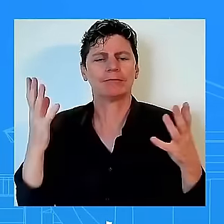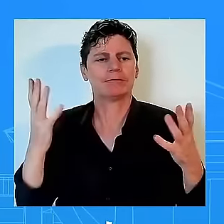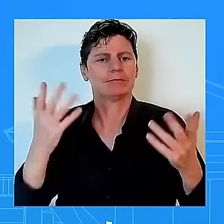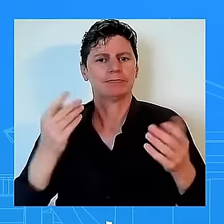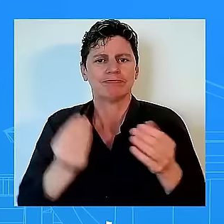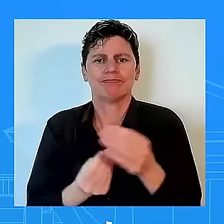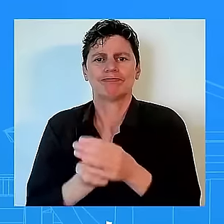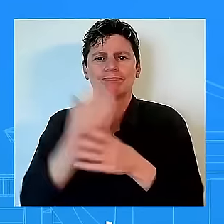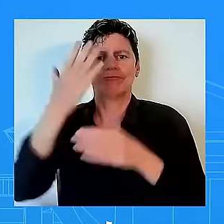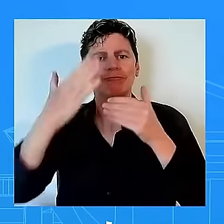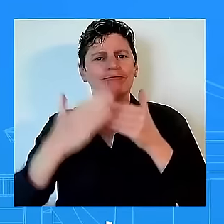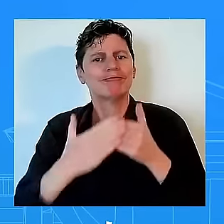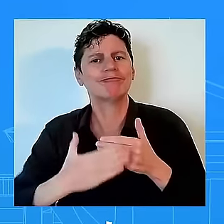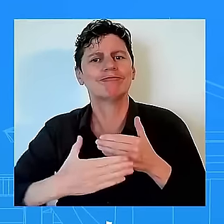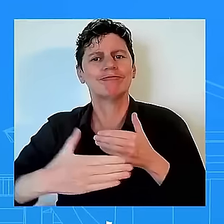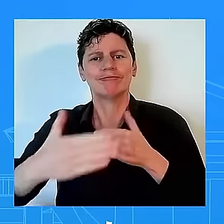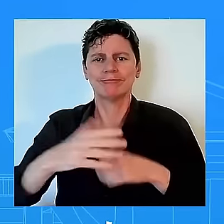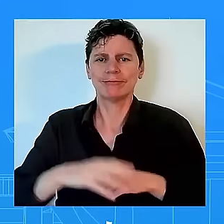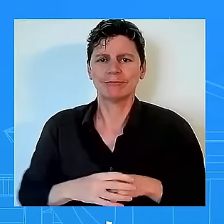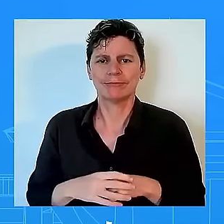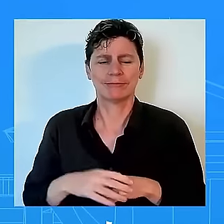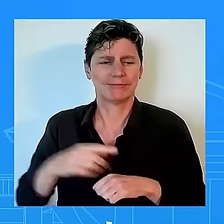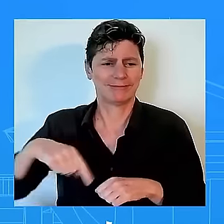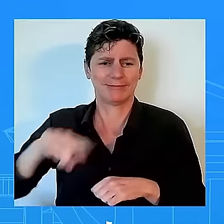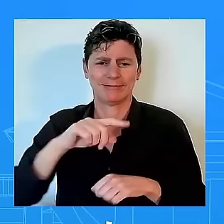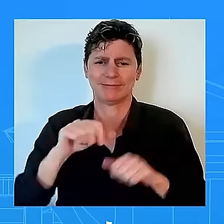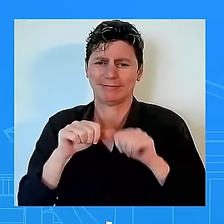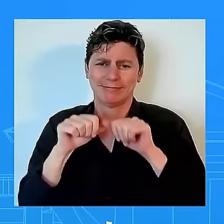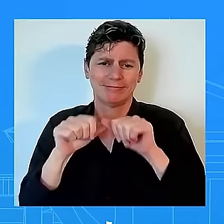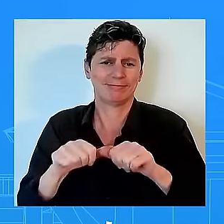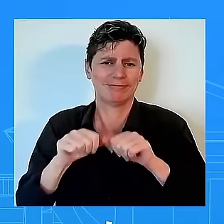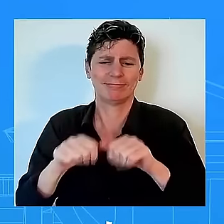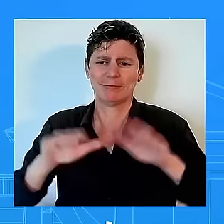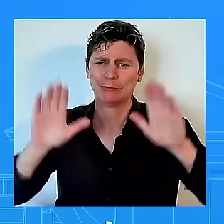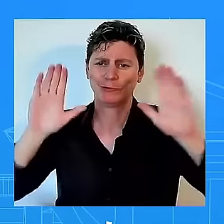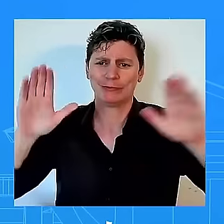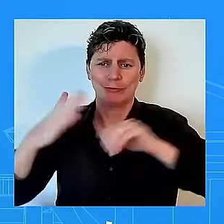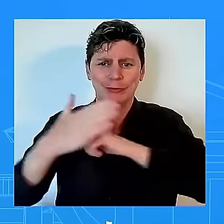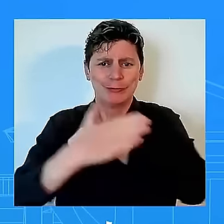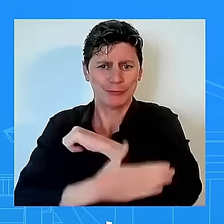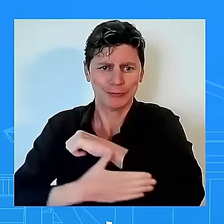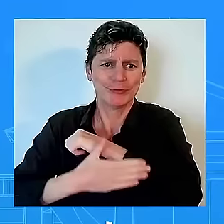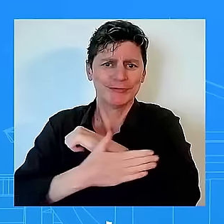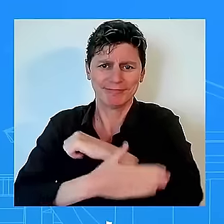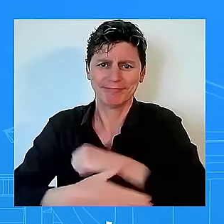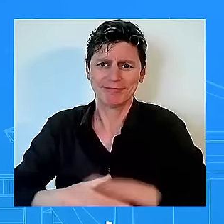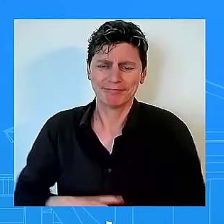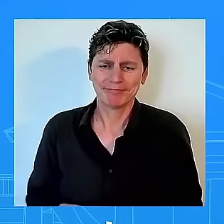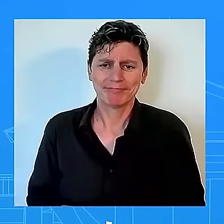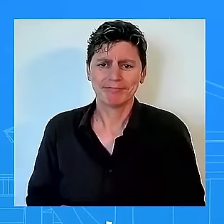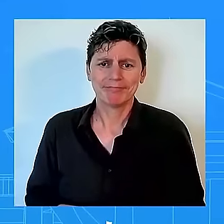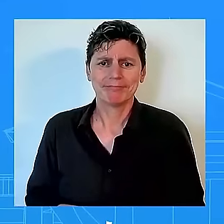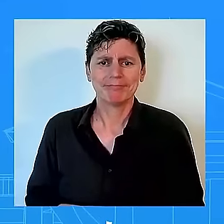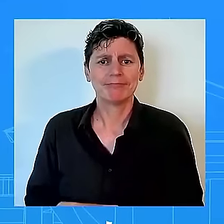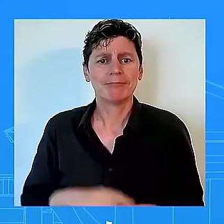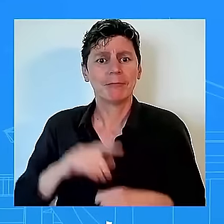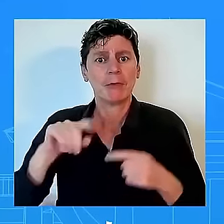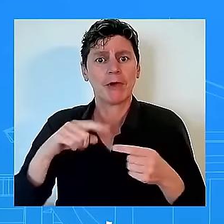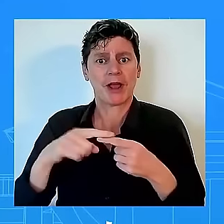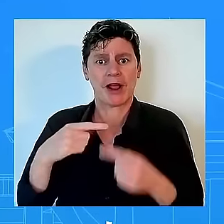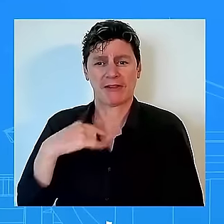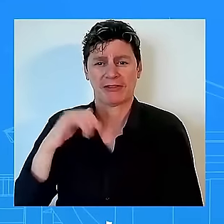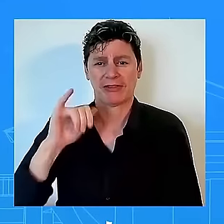that it is and when you have that type of language out there it's dangerous